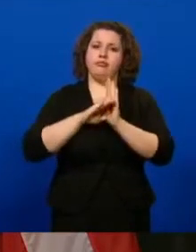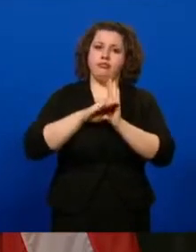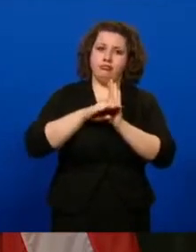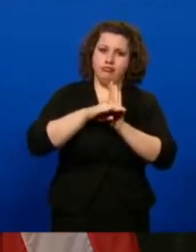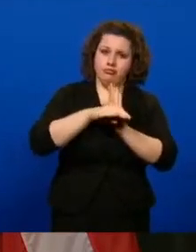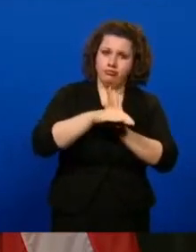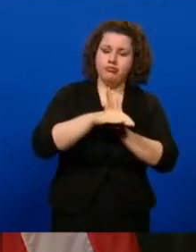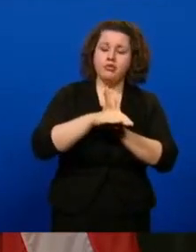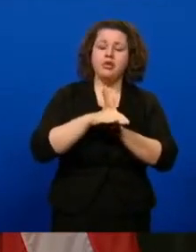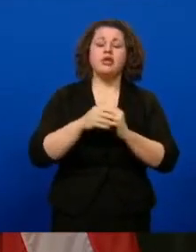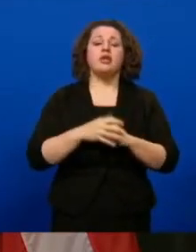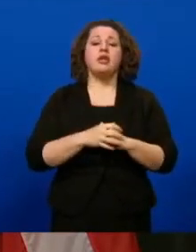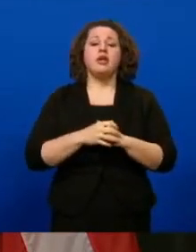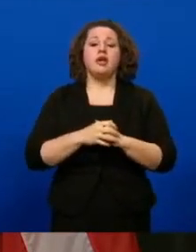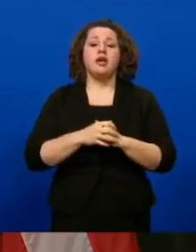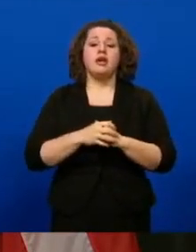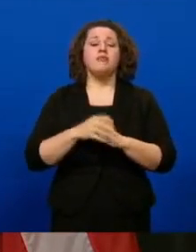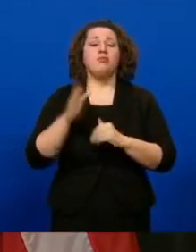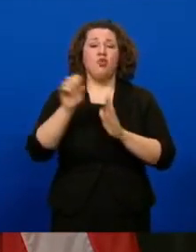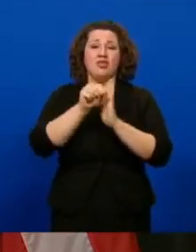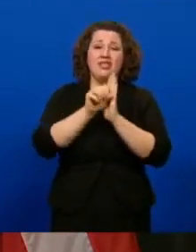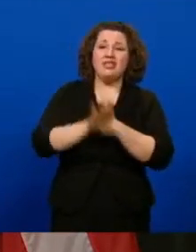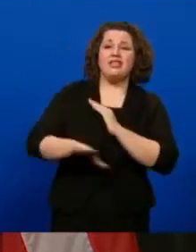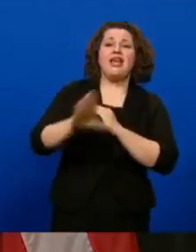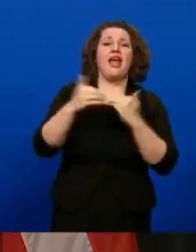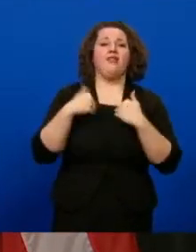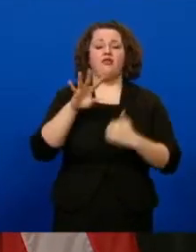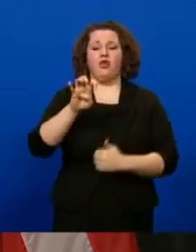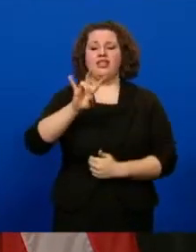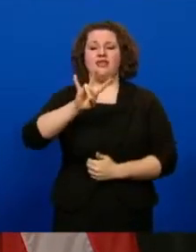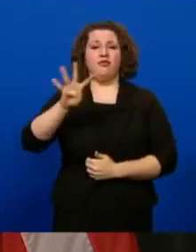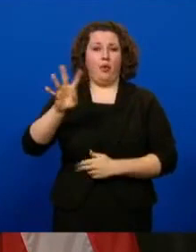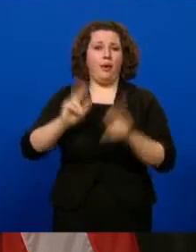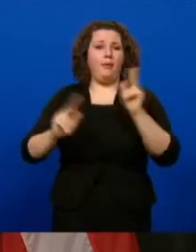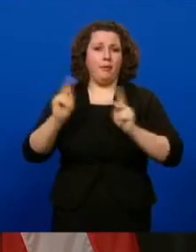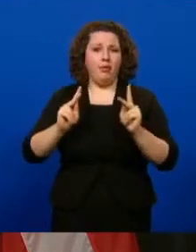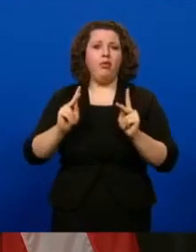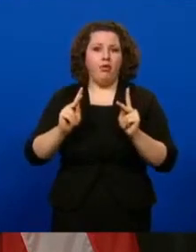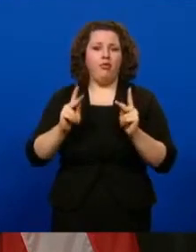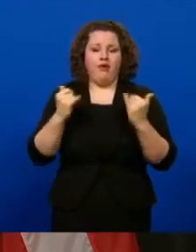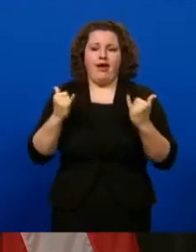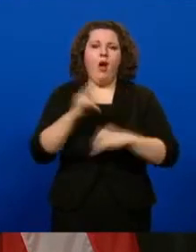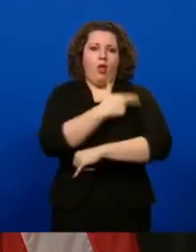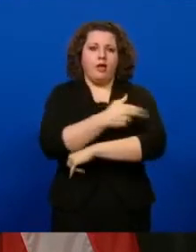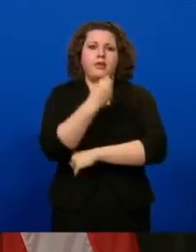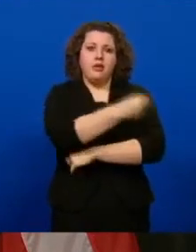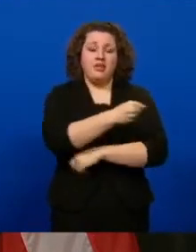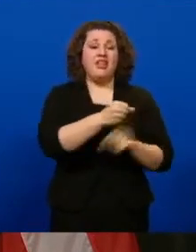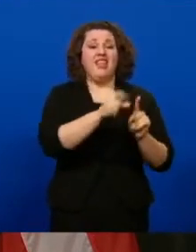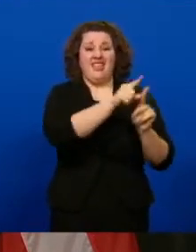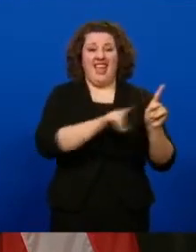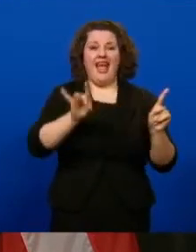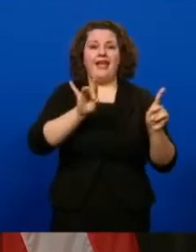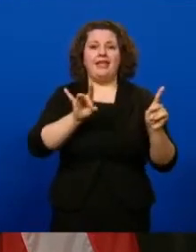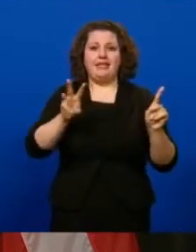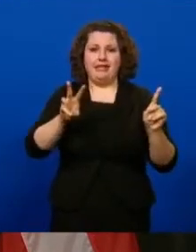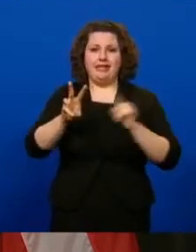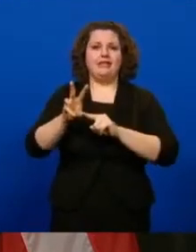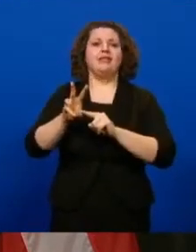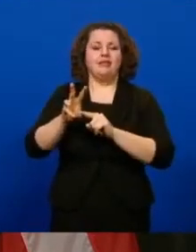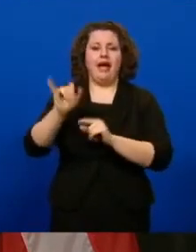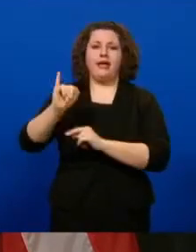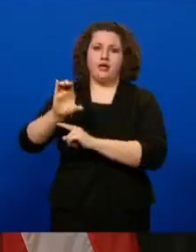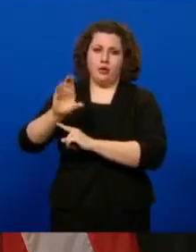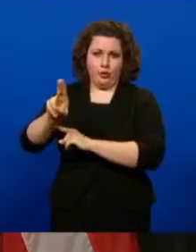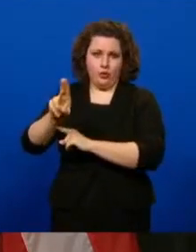few weeks. Statewide, we have 474 individuals who are currently hospitalized. 86 are in